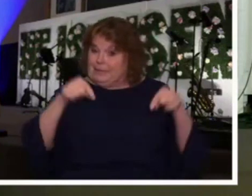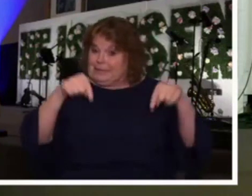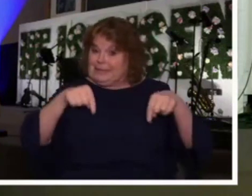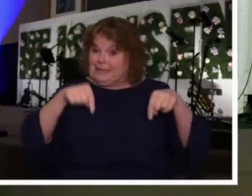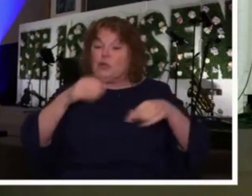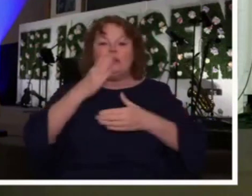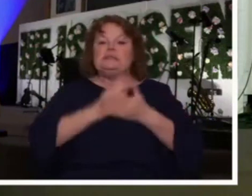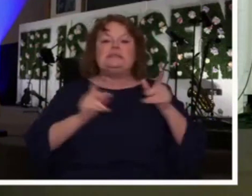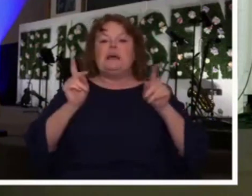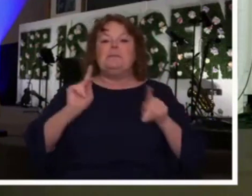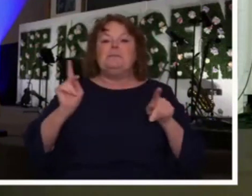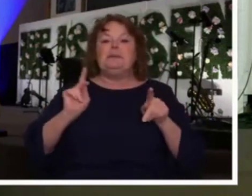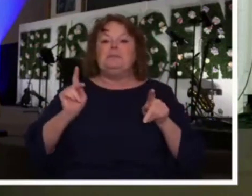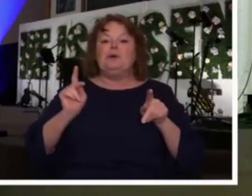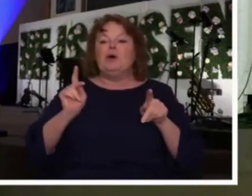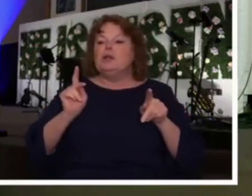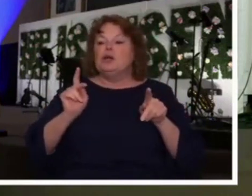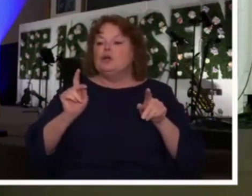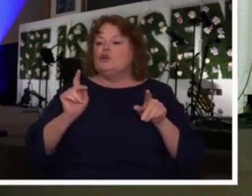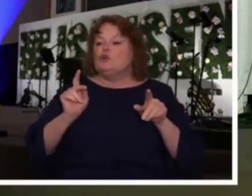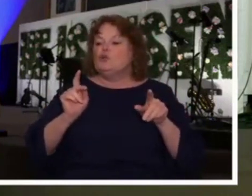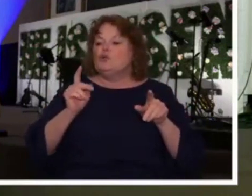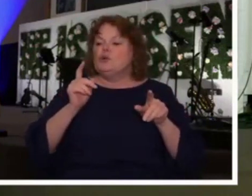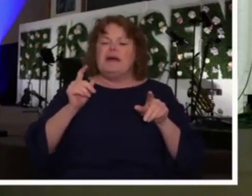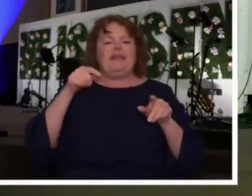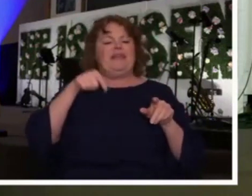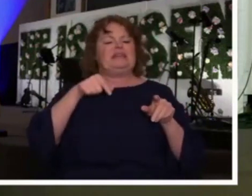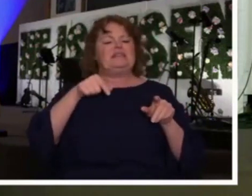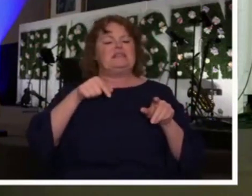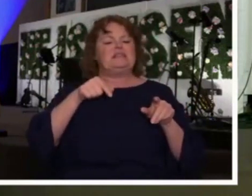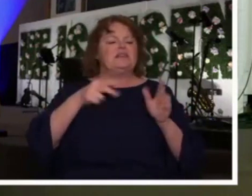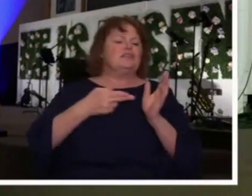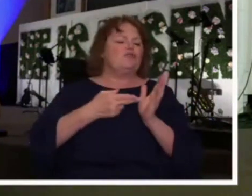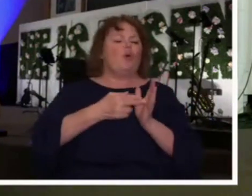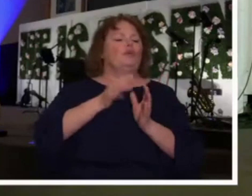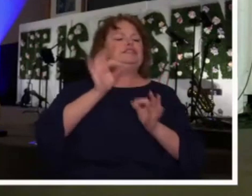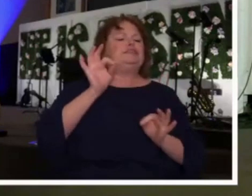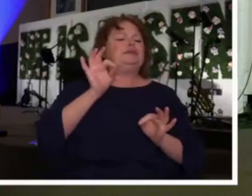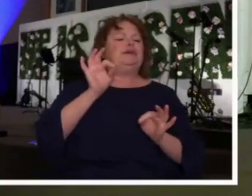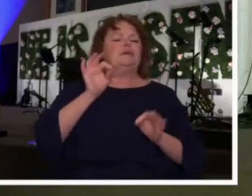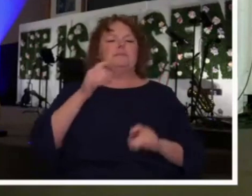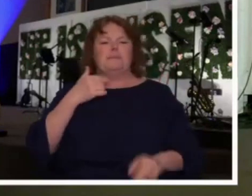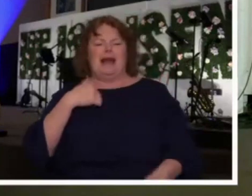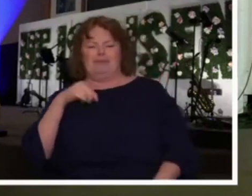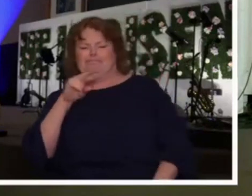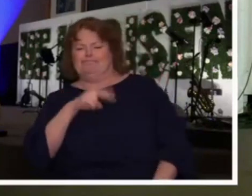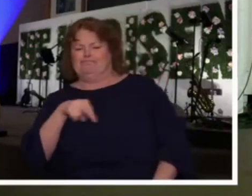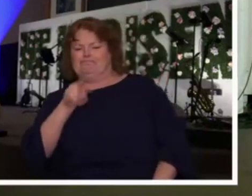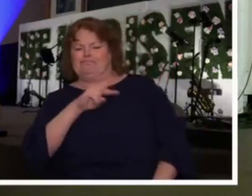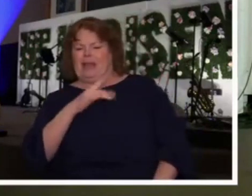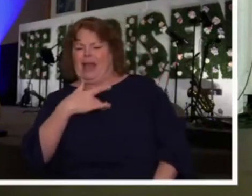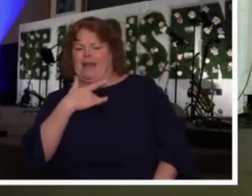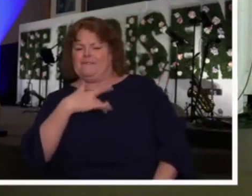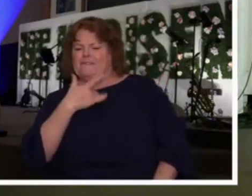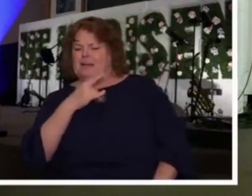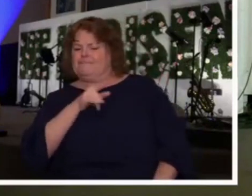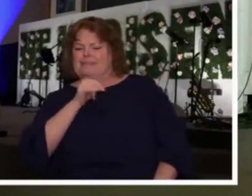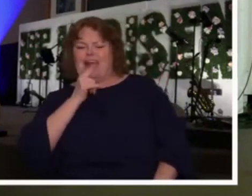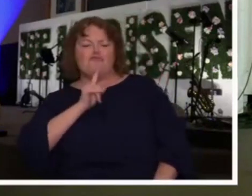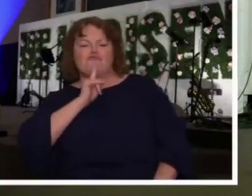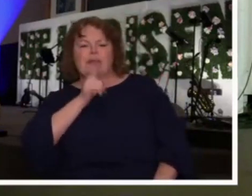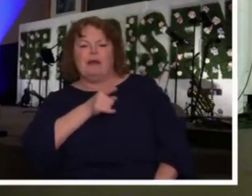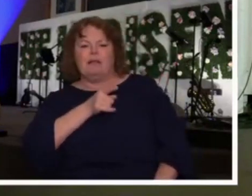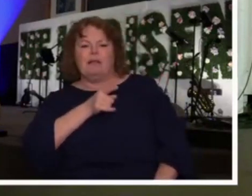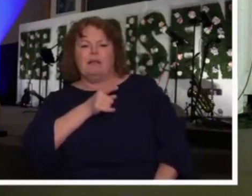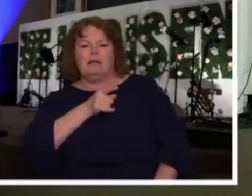people that have moved in what they thought to be the Spirit that I did not feel was genuine. I need you to know that I